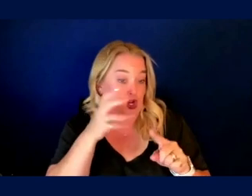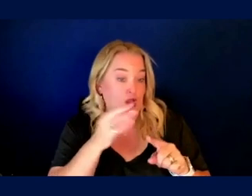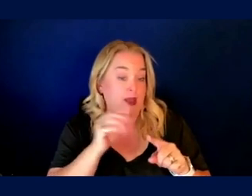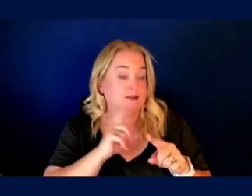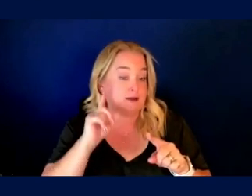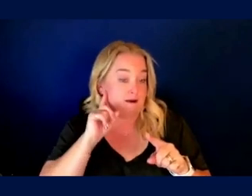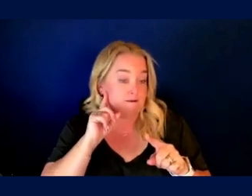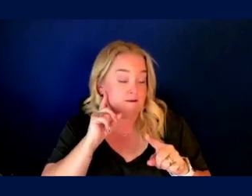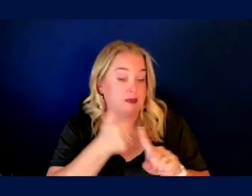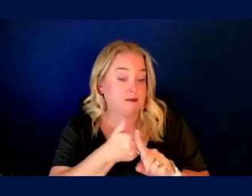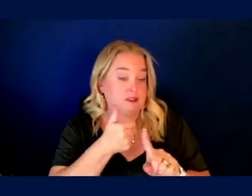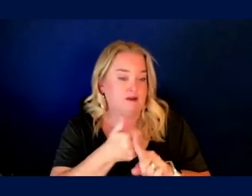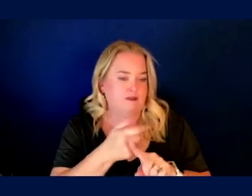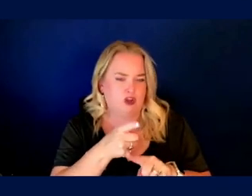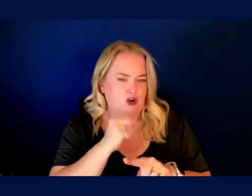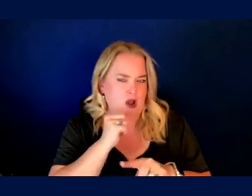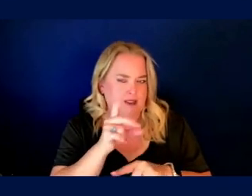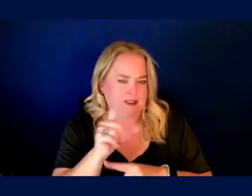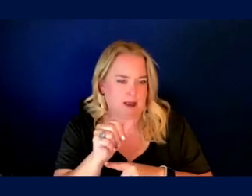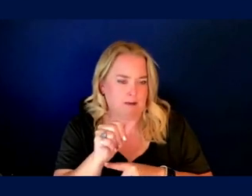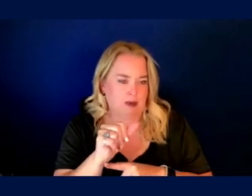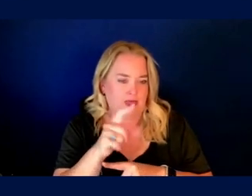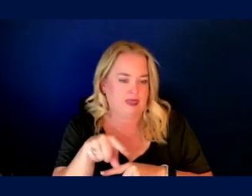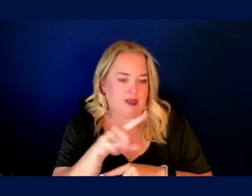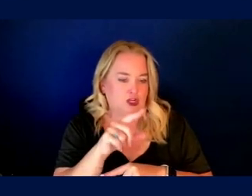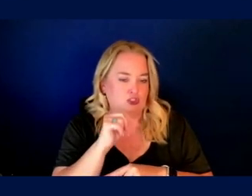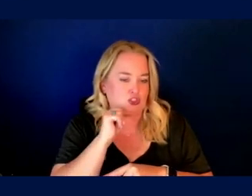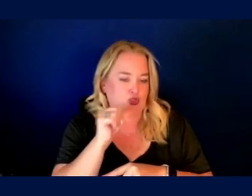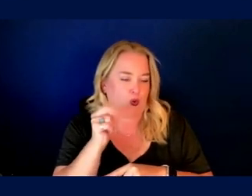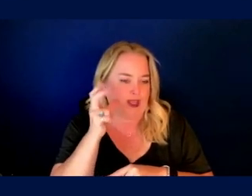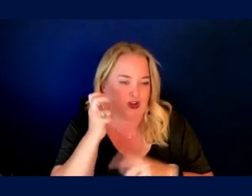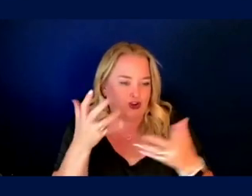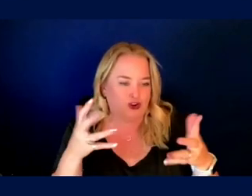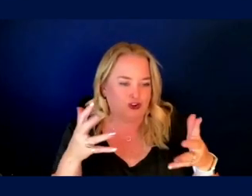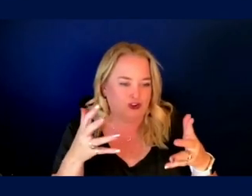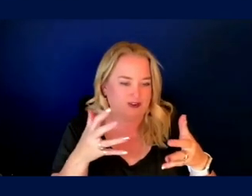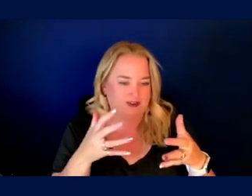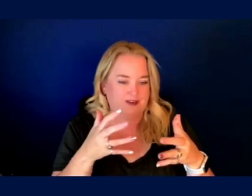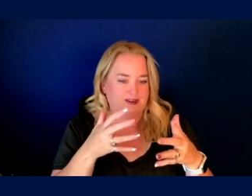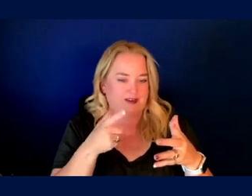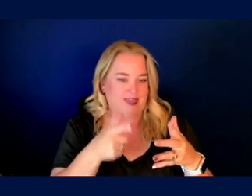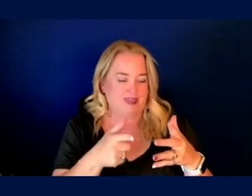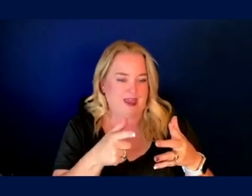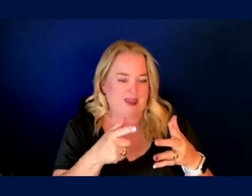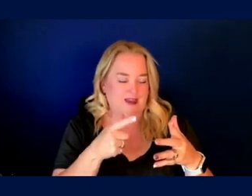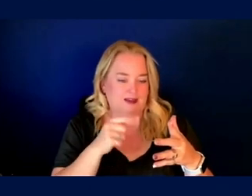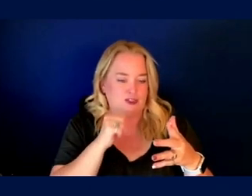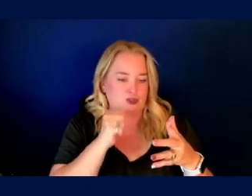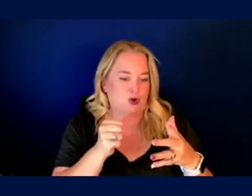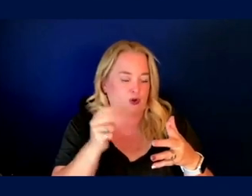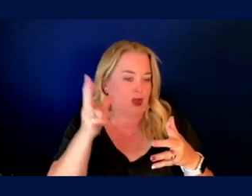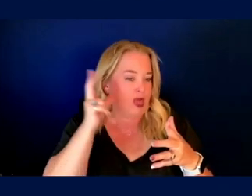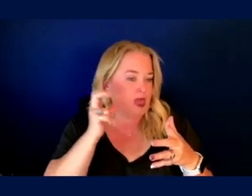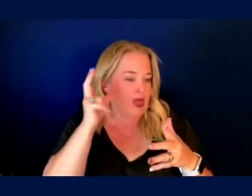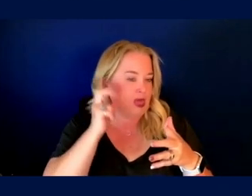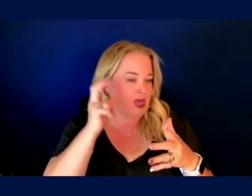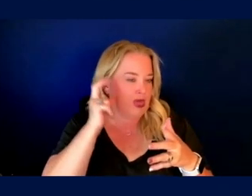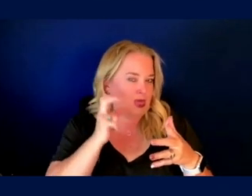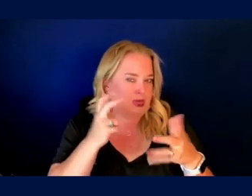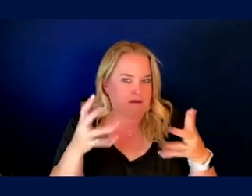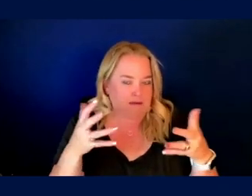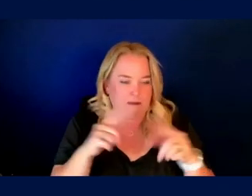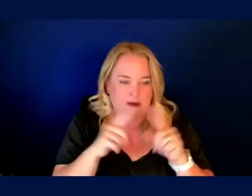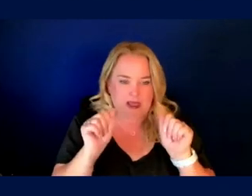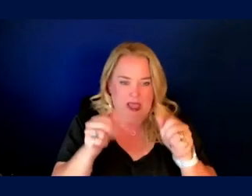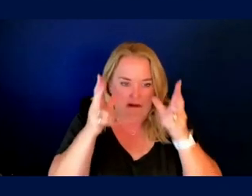often consider themselves not disabled. They're just non-hearers. They don't communicate. They don't, they do not take in information orally. Okay. Right. Well taken.